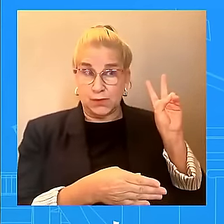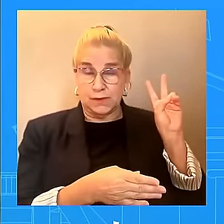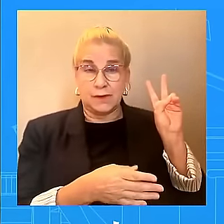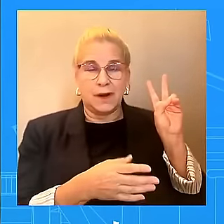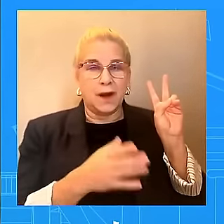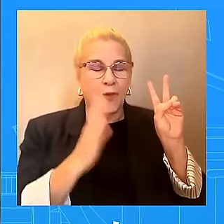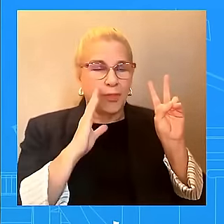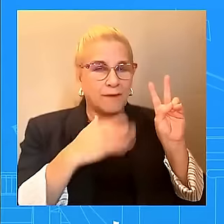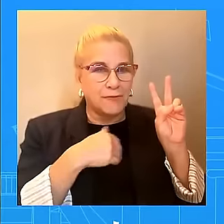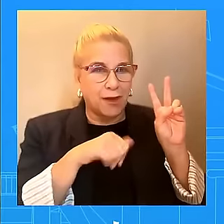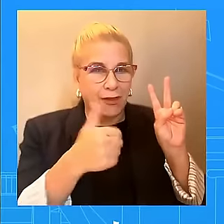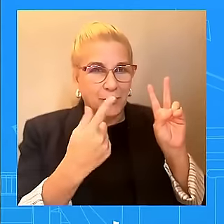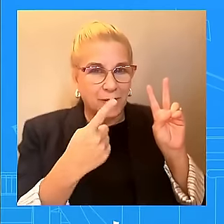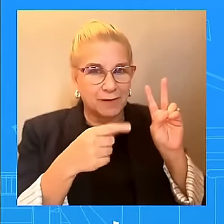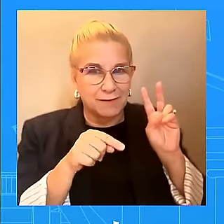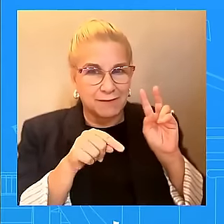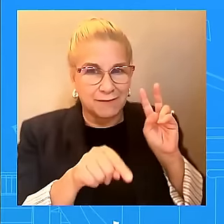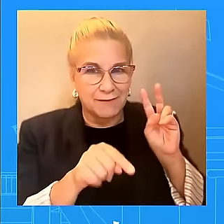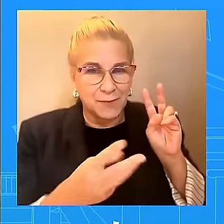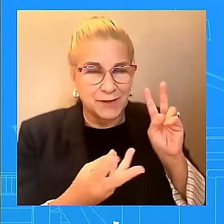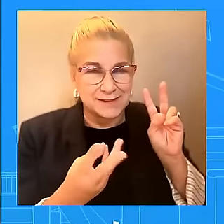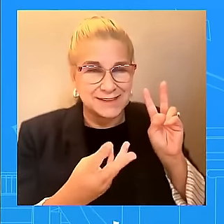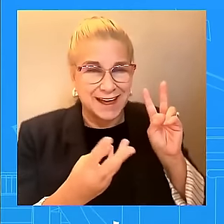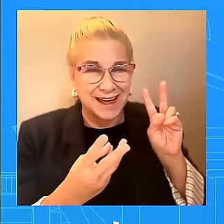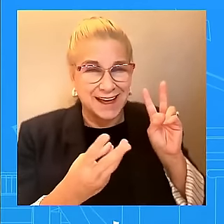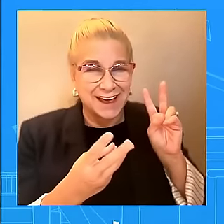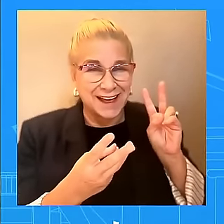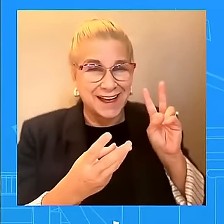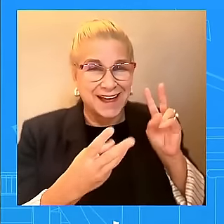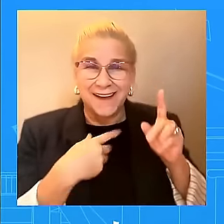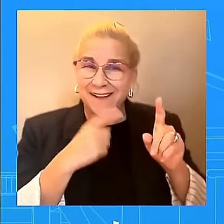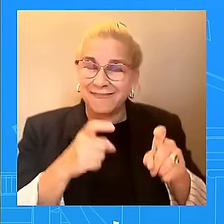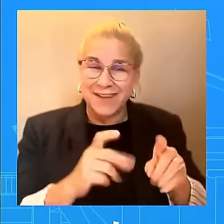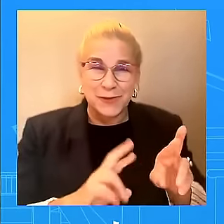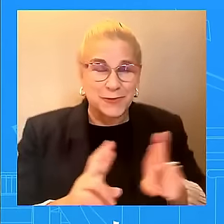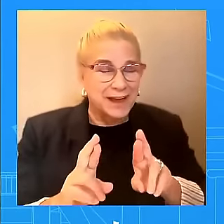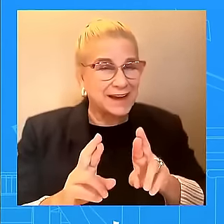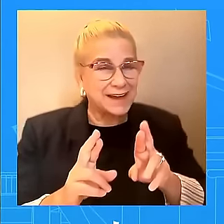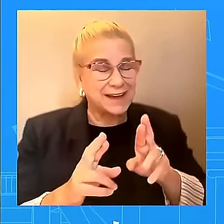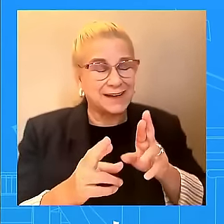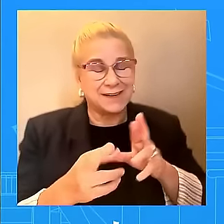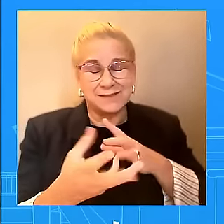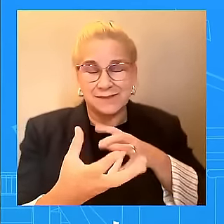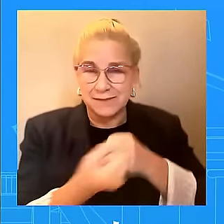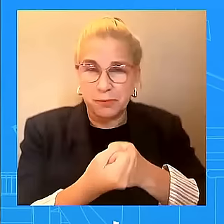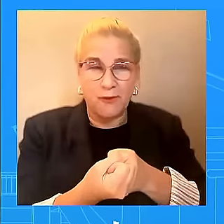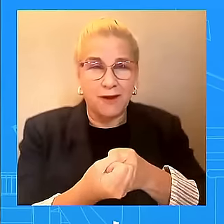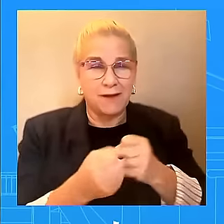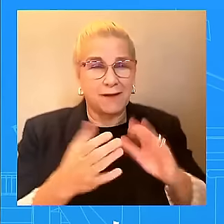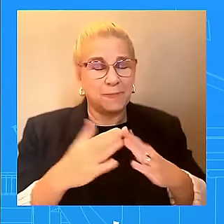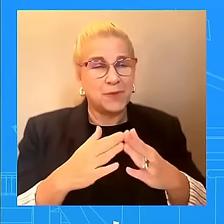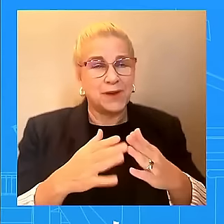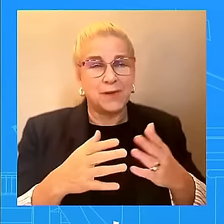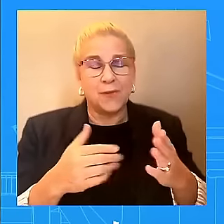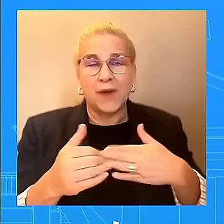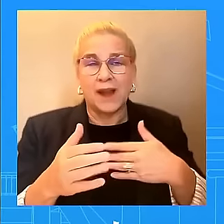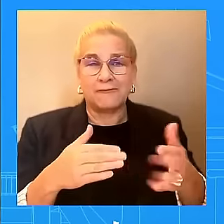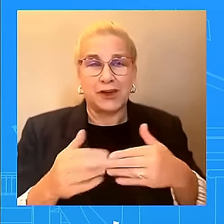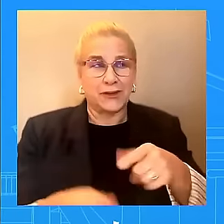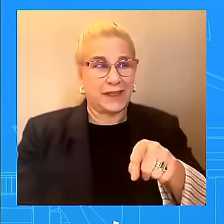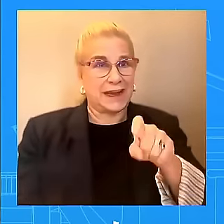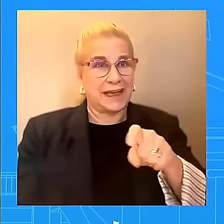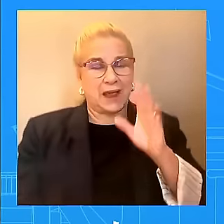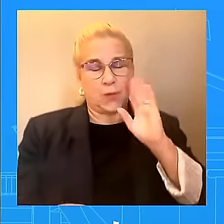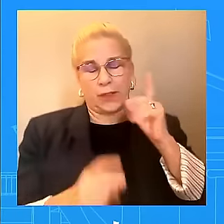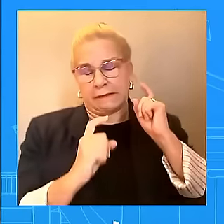on the ground. And we're going to support. We're going to support the communities with whatever they need and whenever.